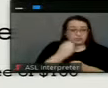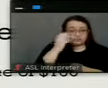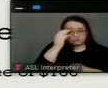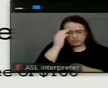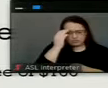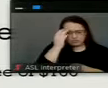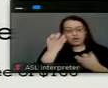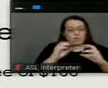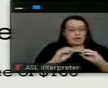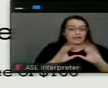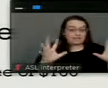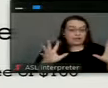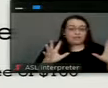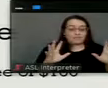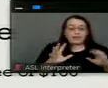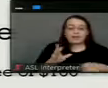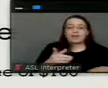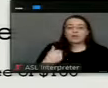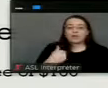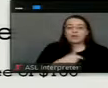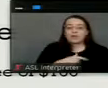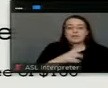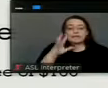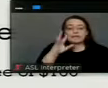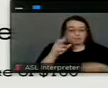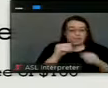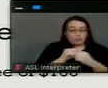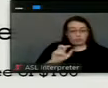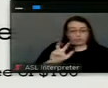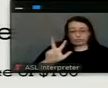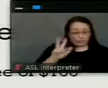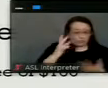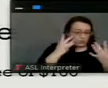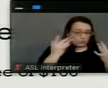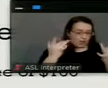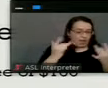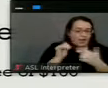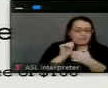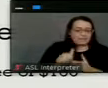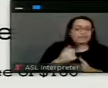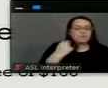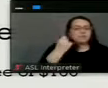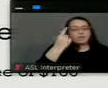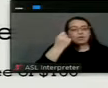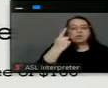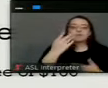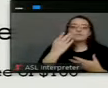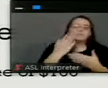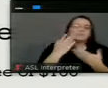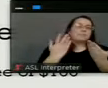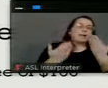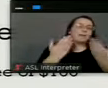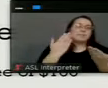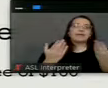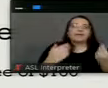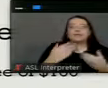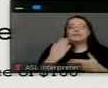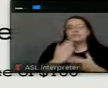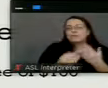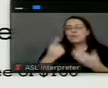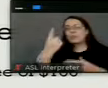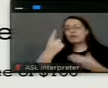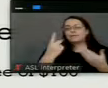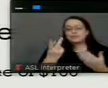I do want to clarify the, that we came up with the three based on the idea that we understand there could be a chance that somebody's